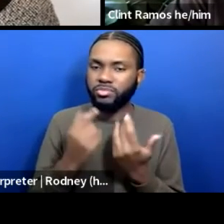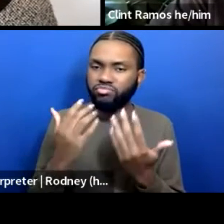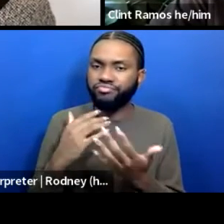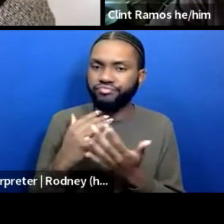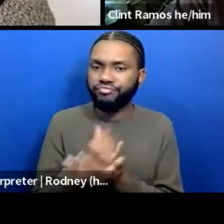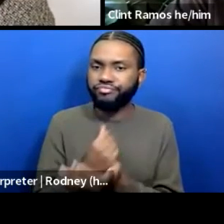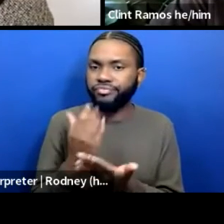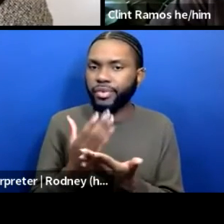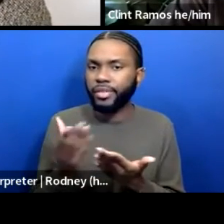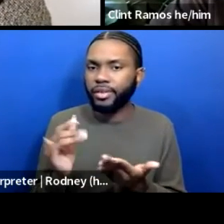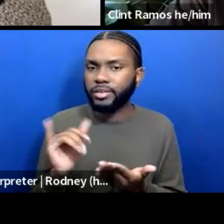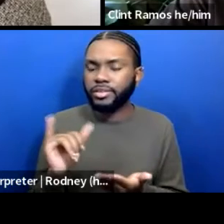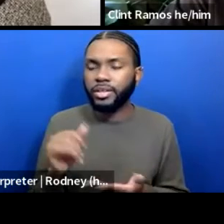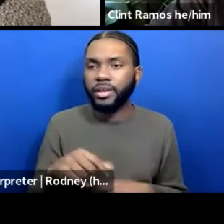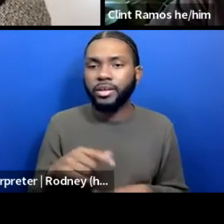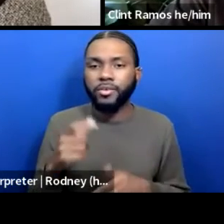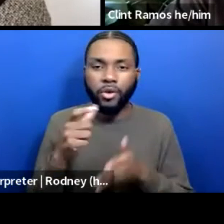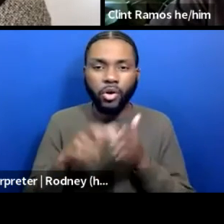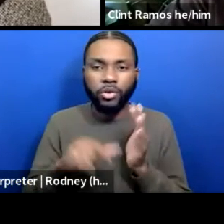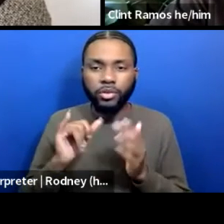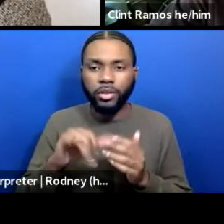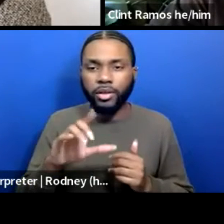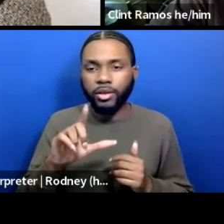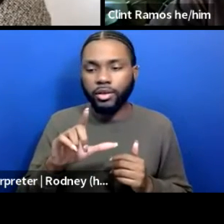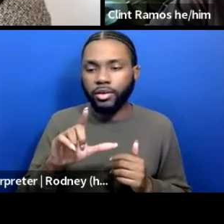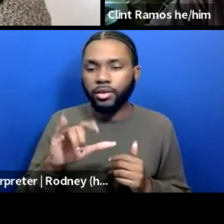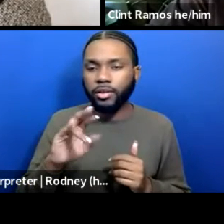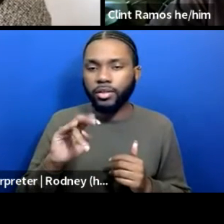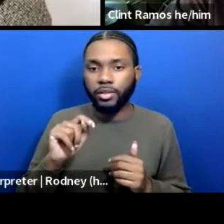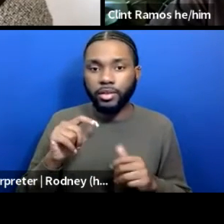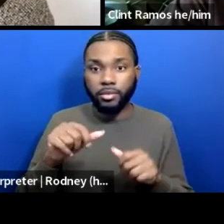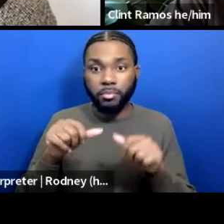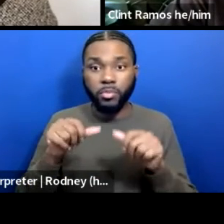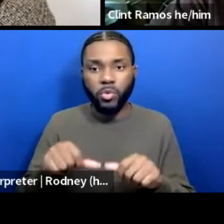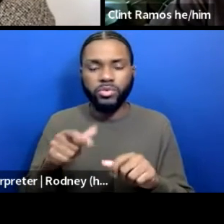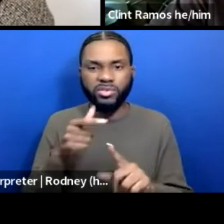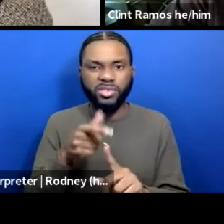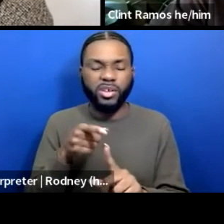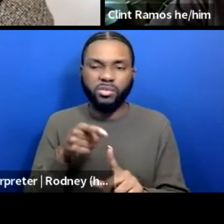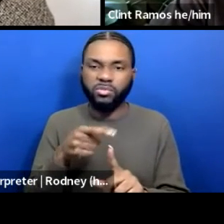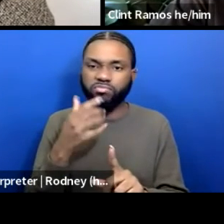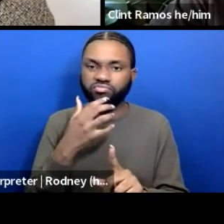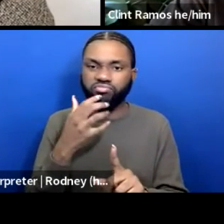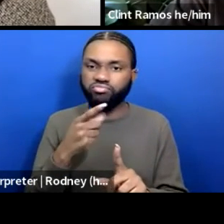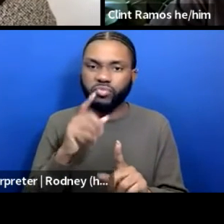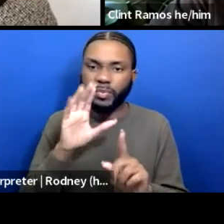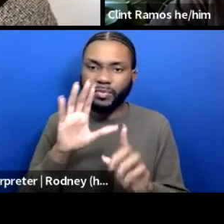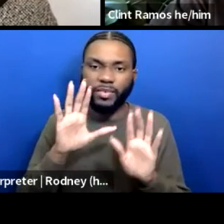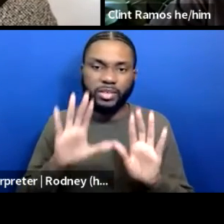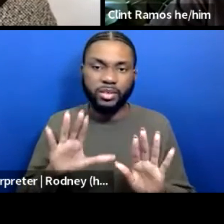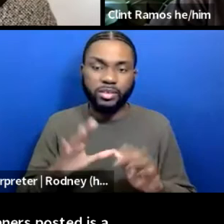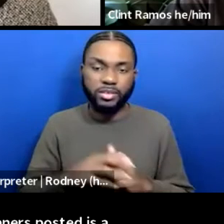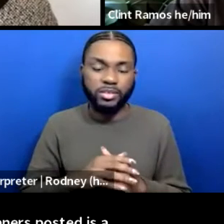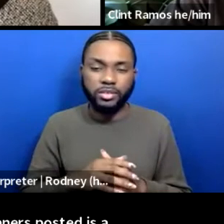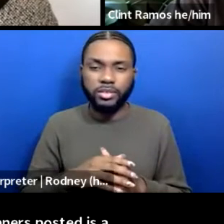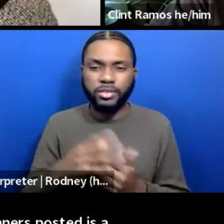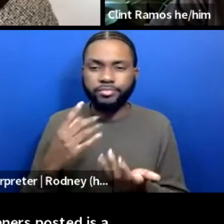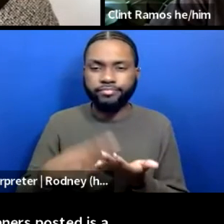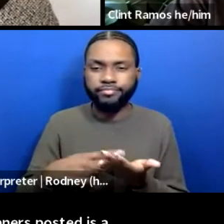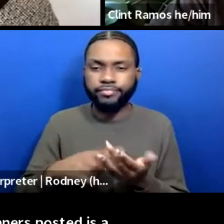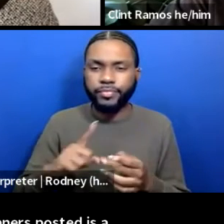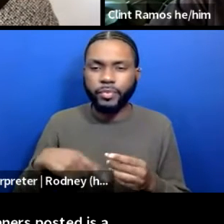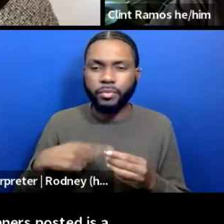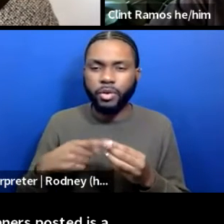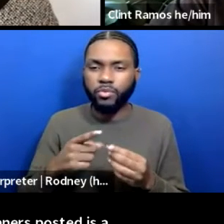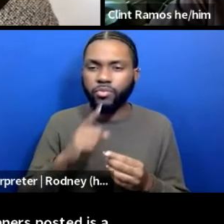the, the, the article that Clint has posted is a fantastic article on, um, really understanding